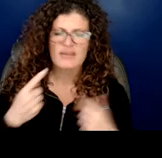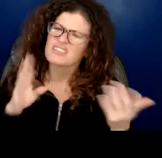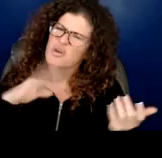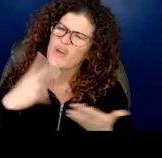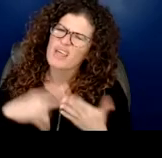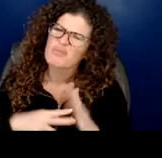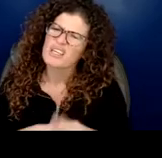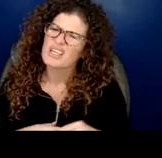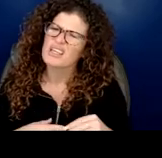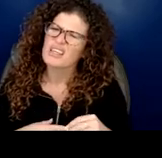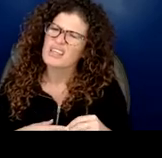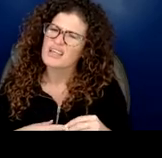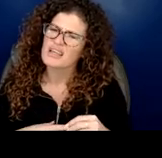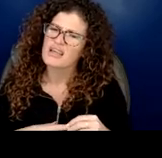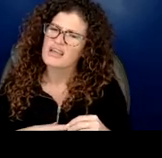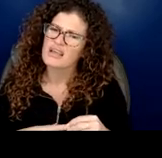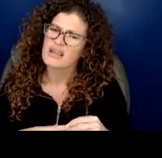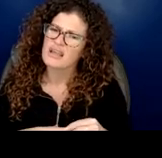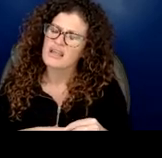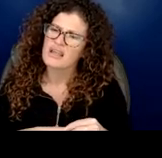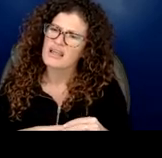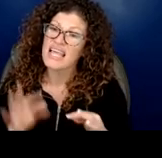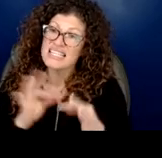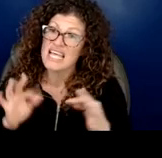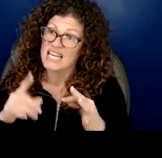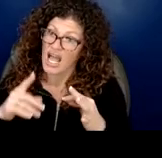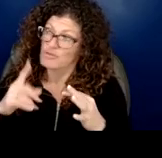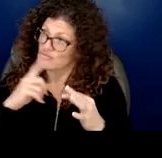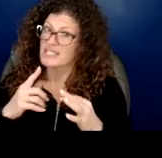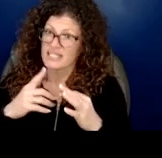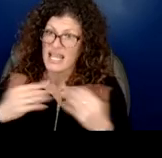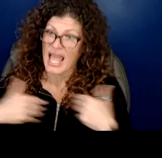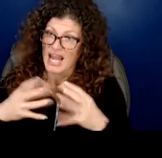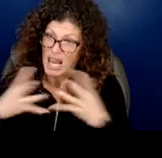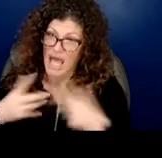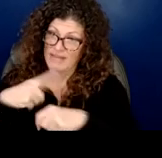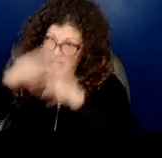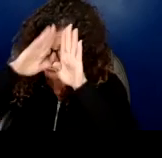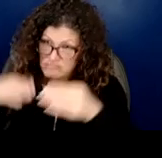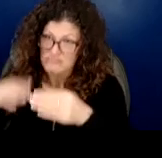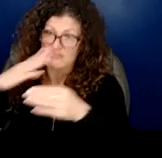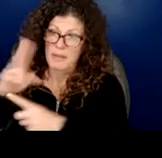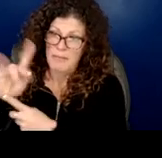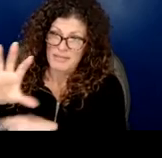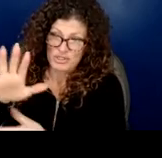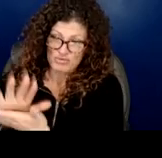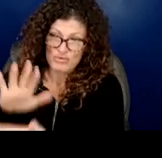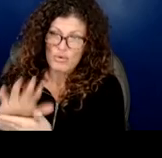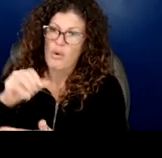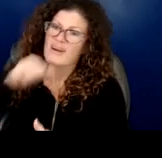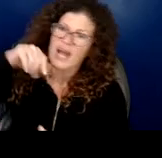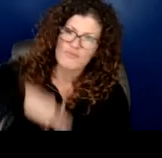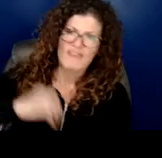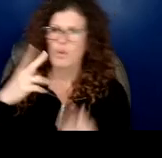like some like they spent some time leading whether a public school or public or non-profit